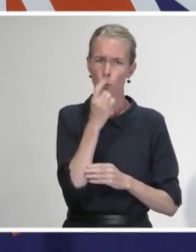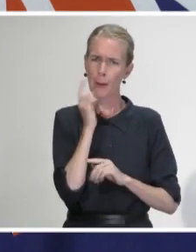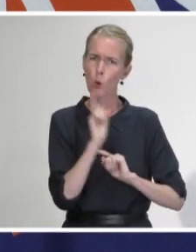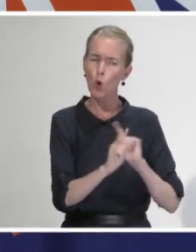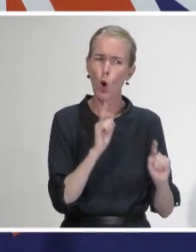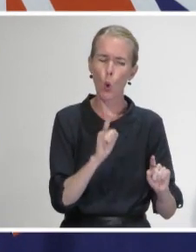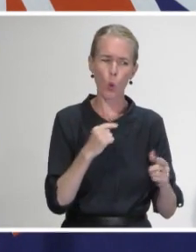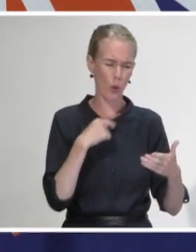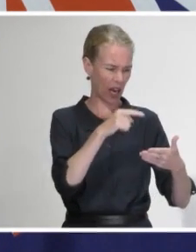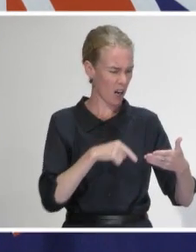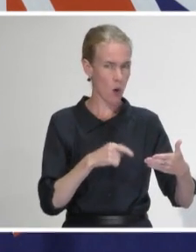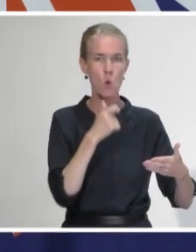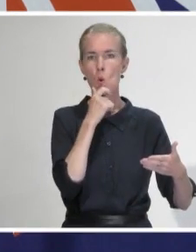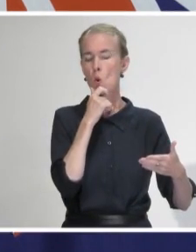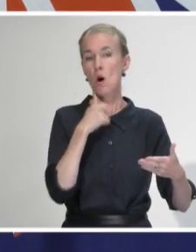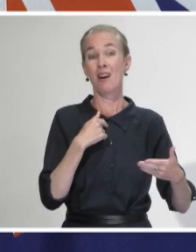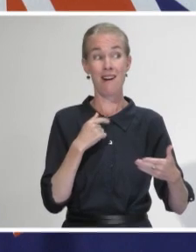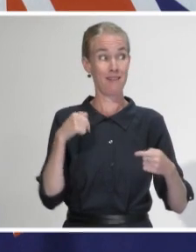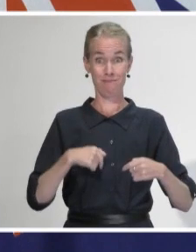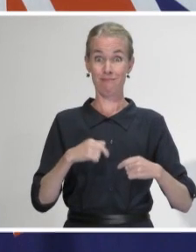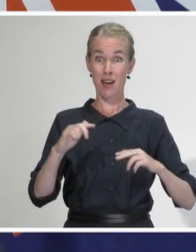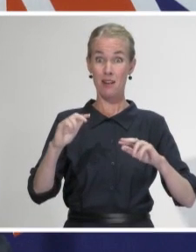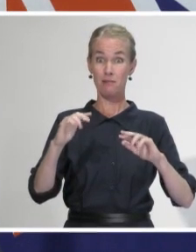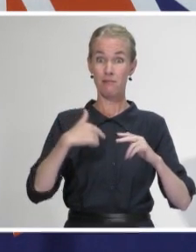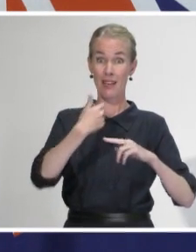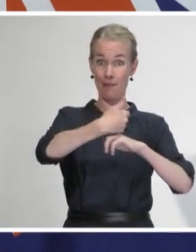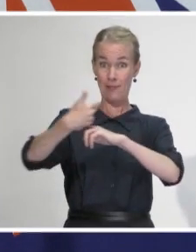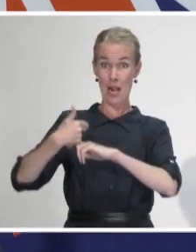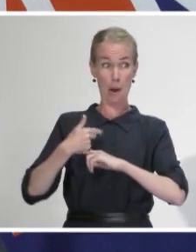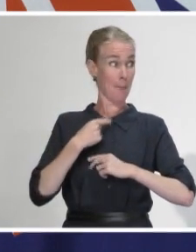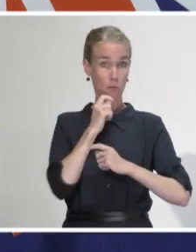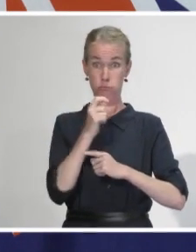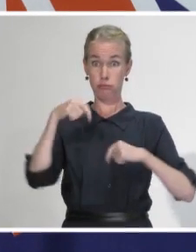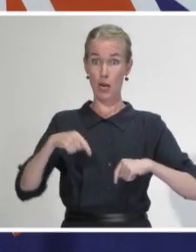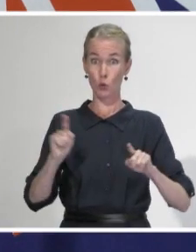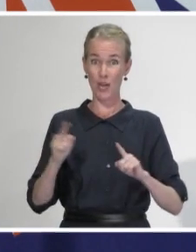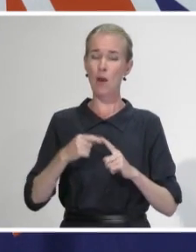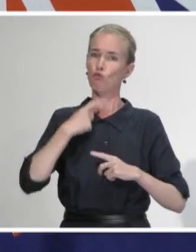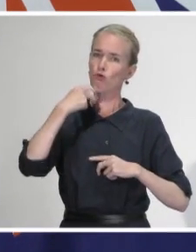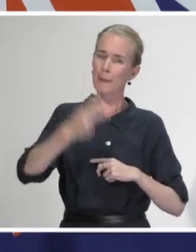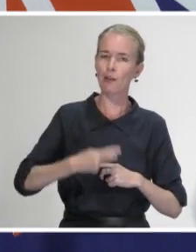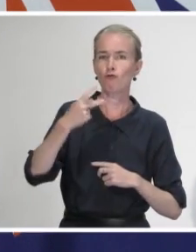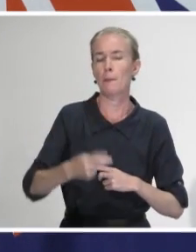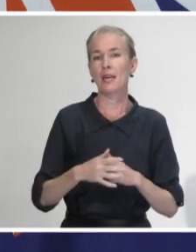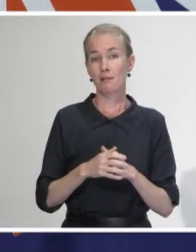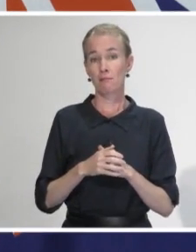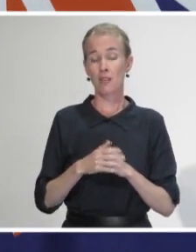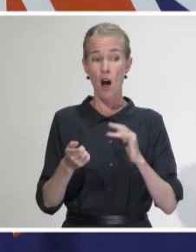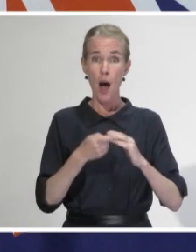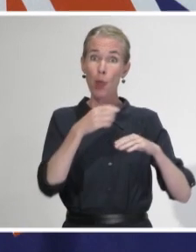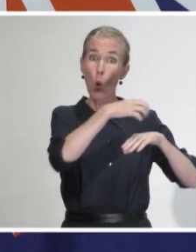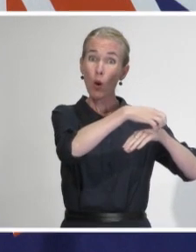press it home very clearly every day and likewise DHBs, GPs, the College of GPs and others are